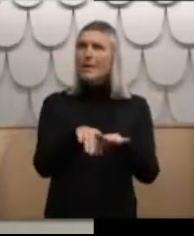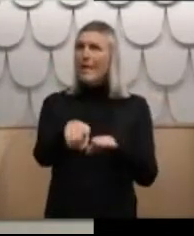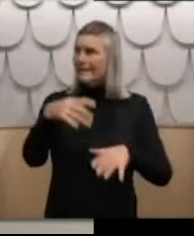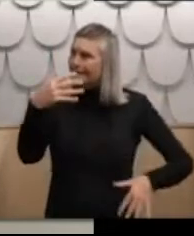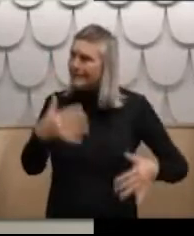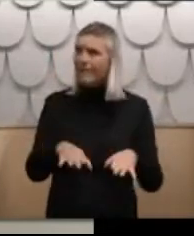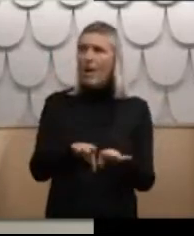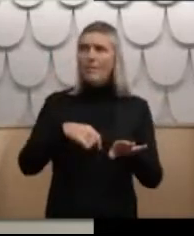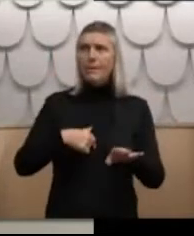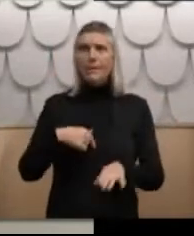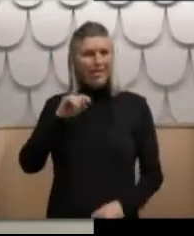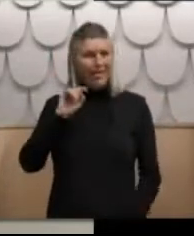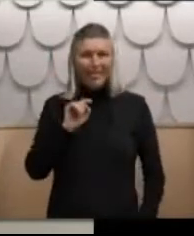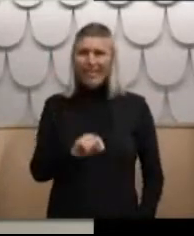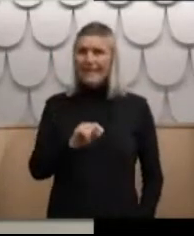This needs to stop.